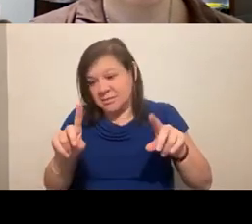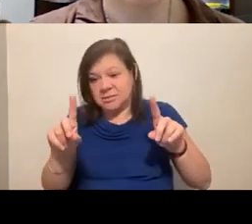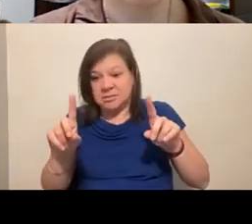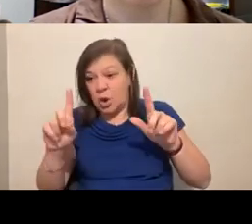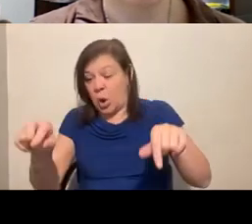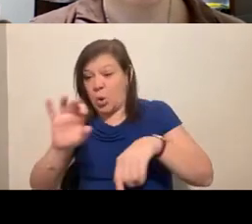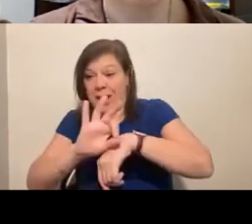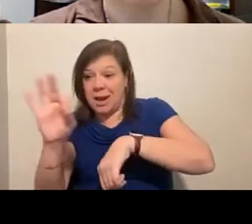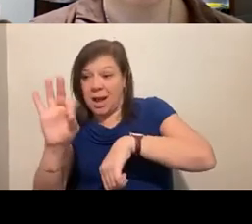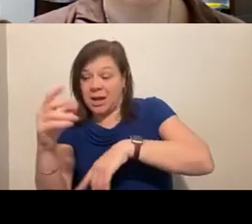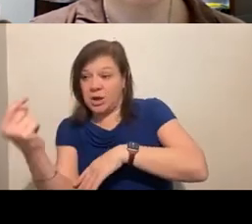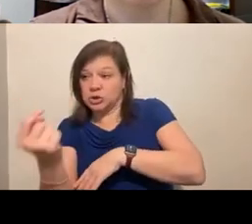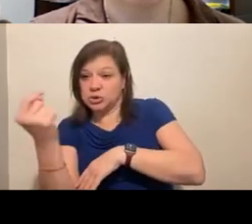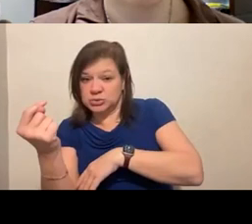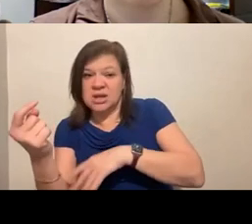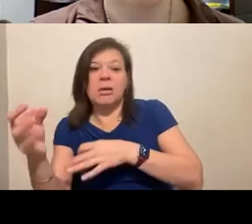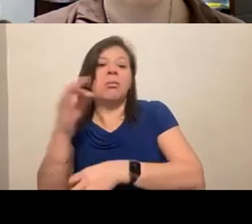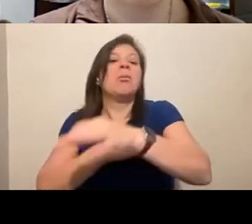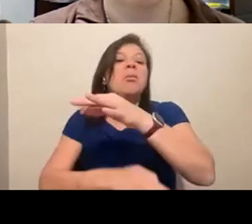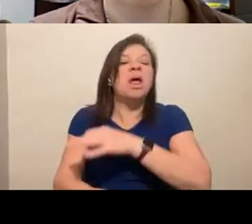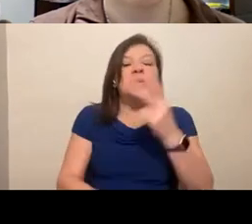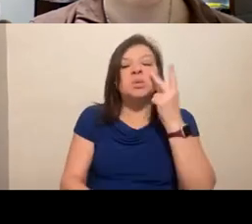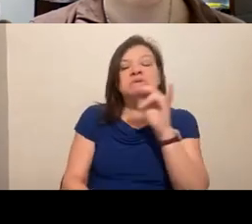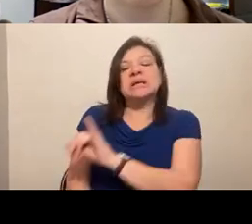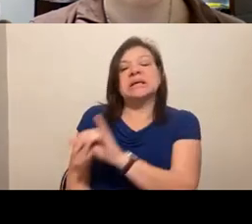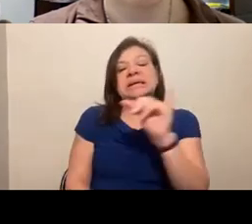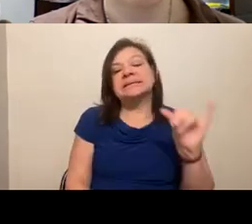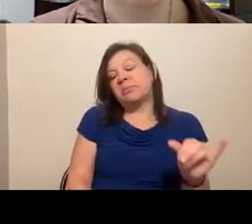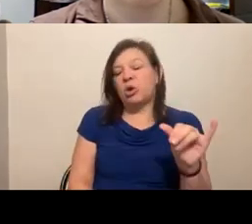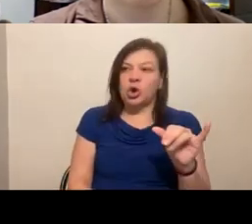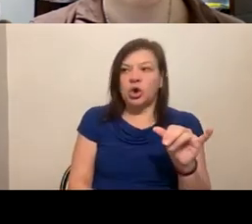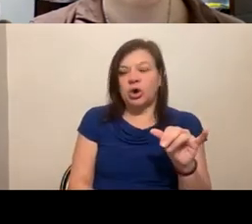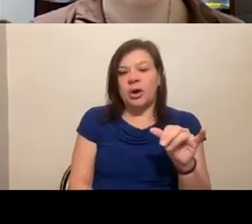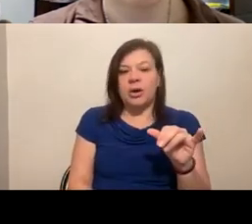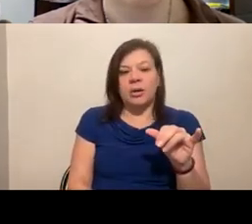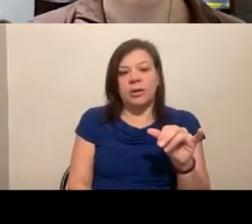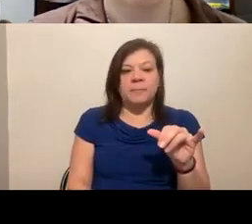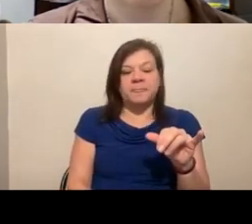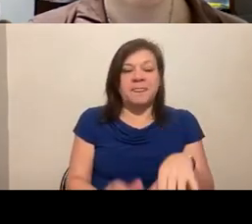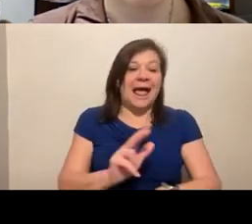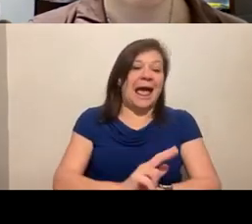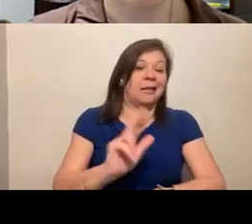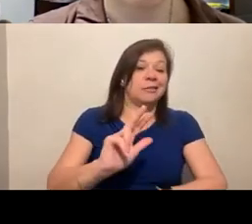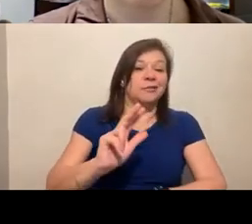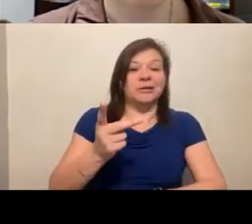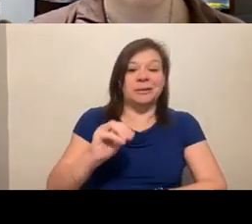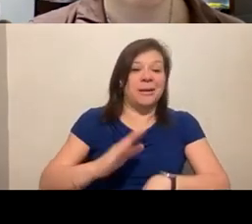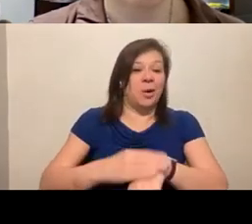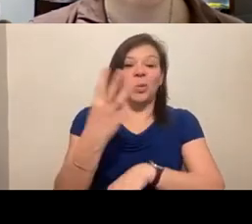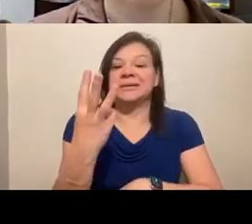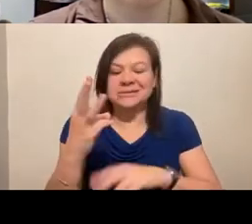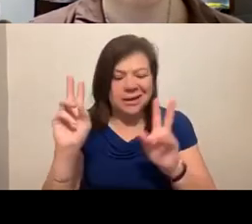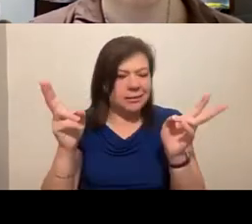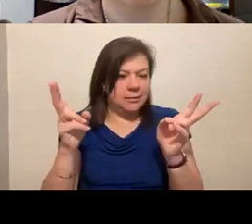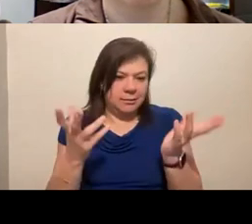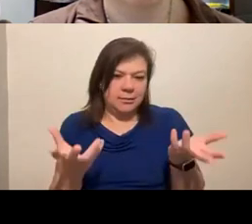on Tuesday, you'll see something similar offered, uh, 3 PM on a Wednesday. Again,